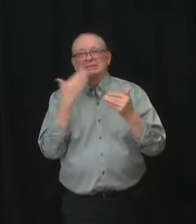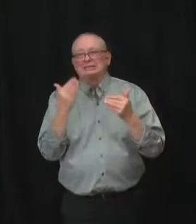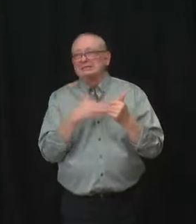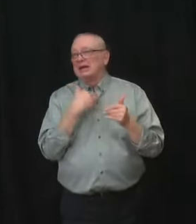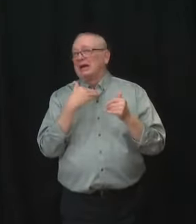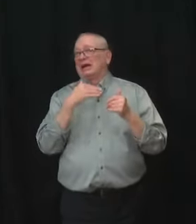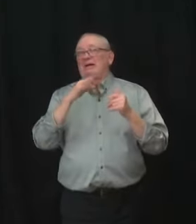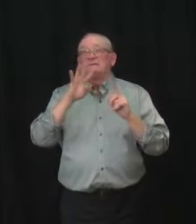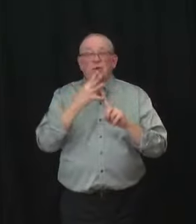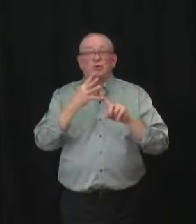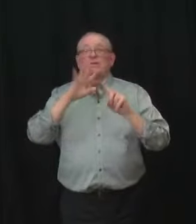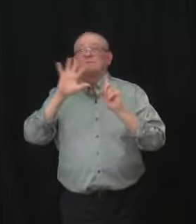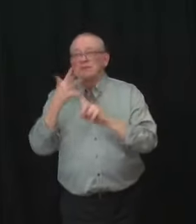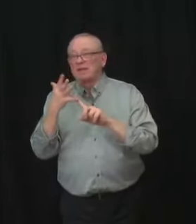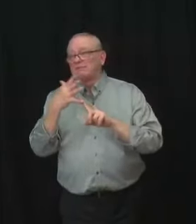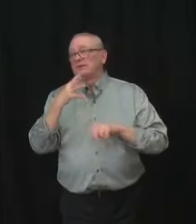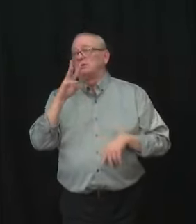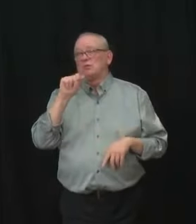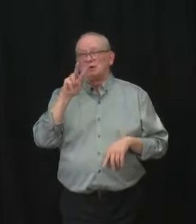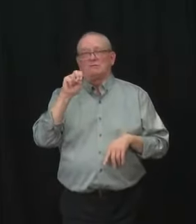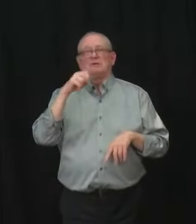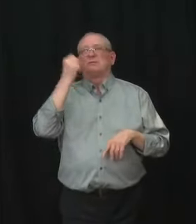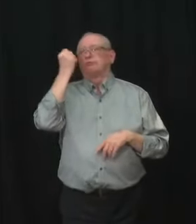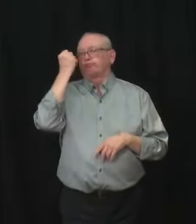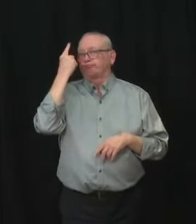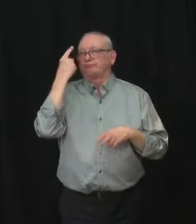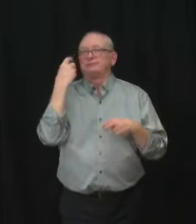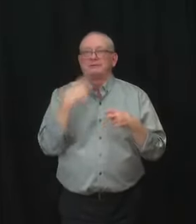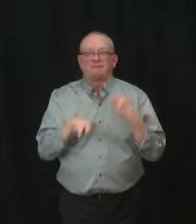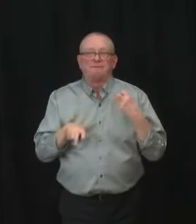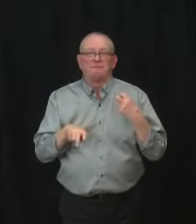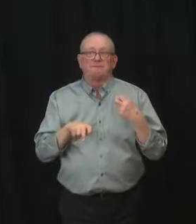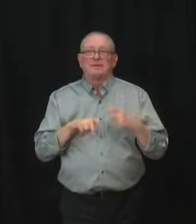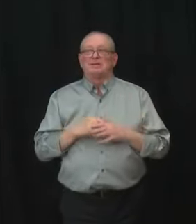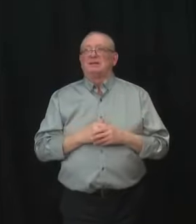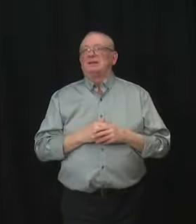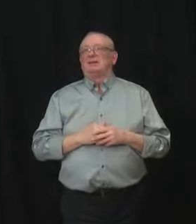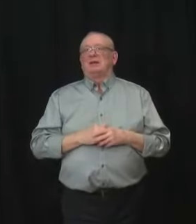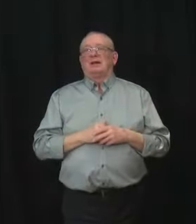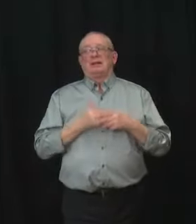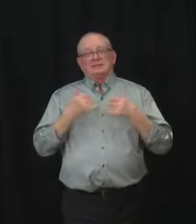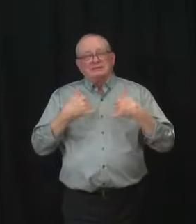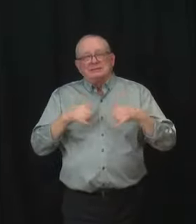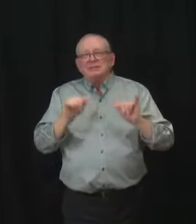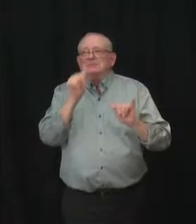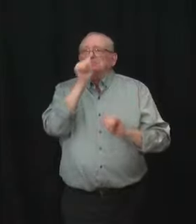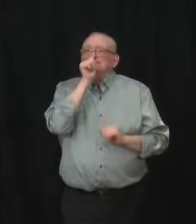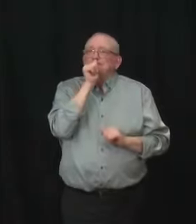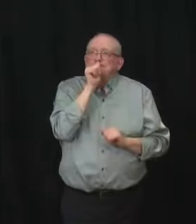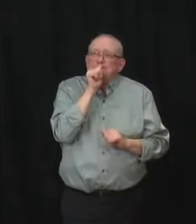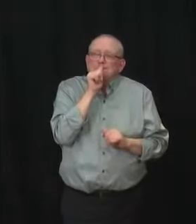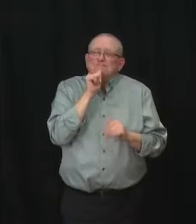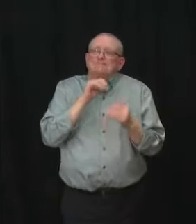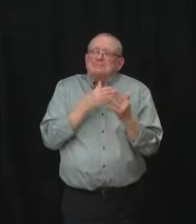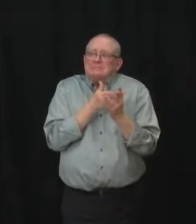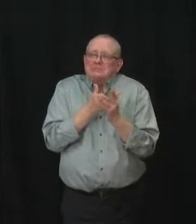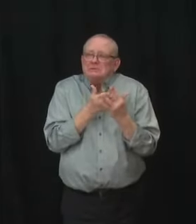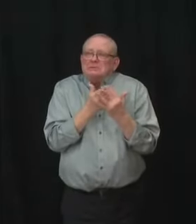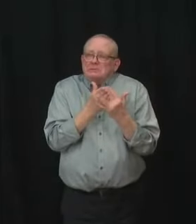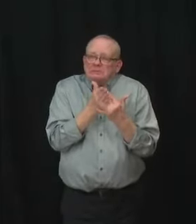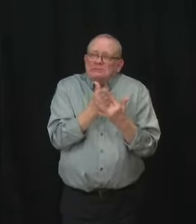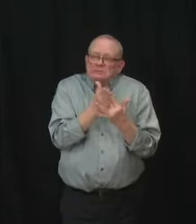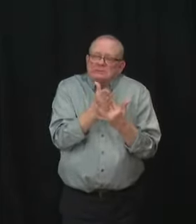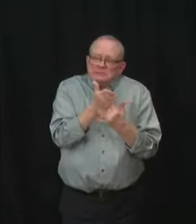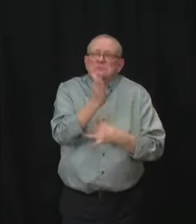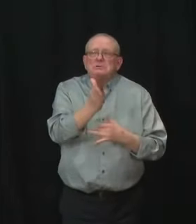We're still in the middle of the fifth right now, but there is light at the end of the tunnel. In terms of timelines, very difficult to give